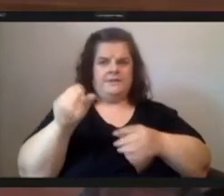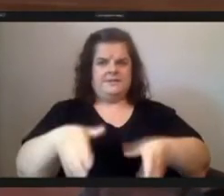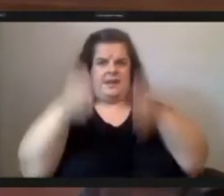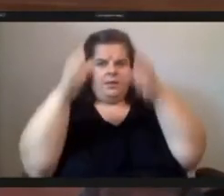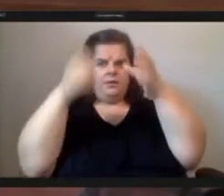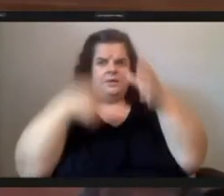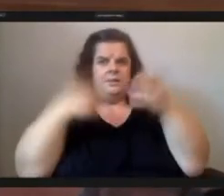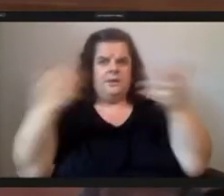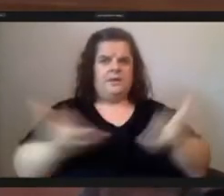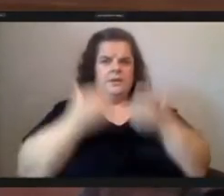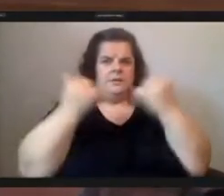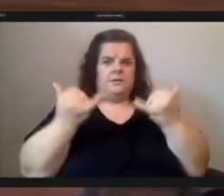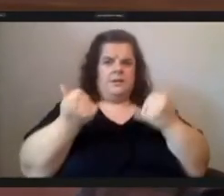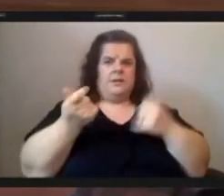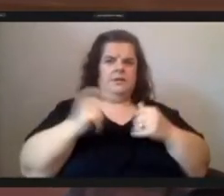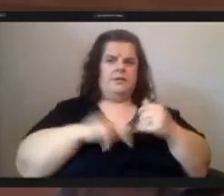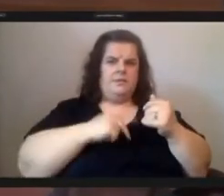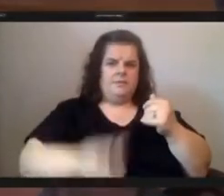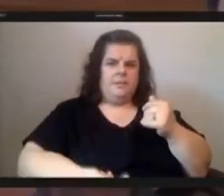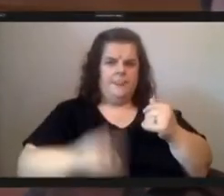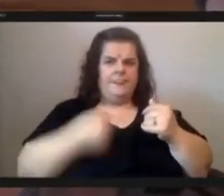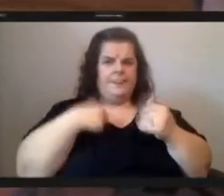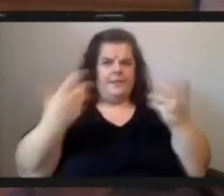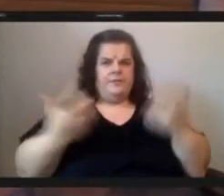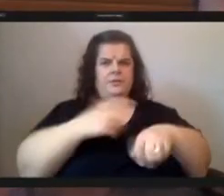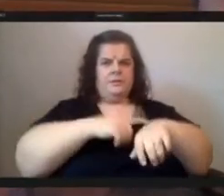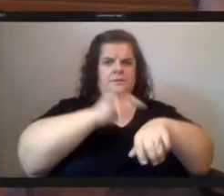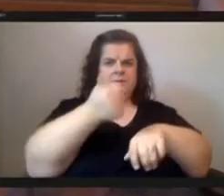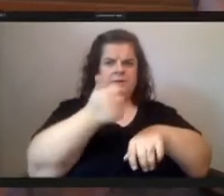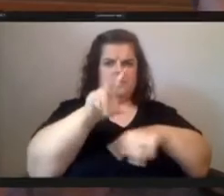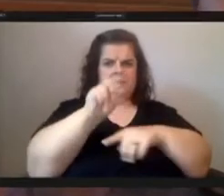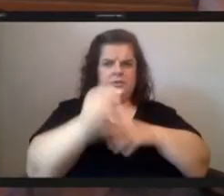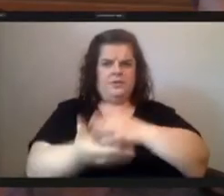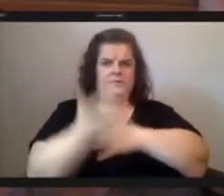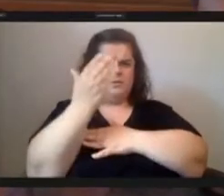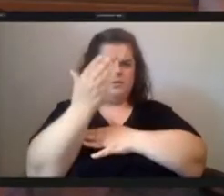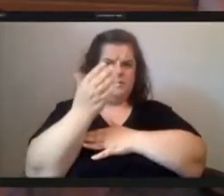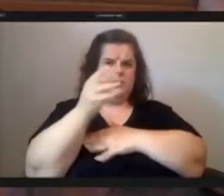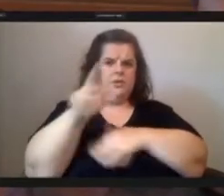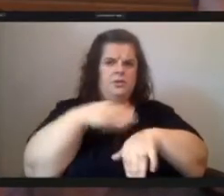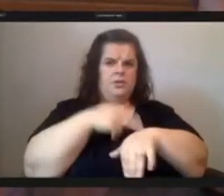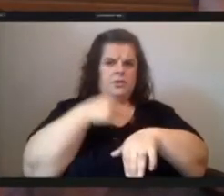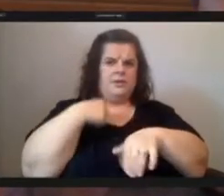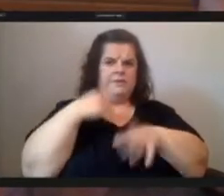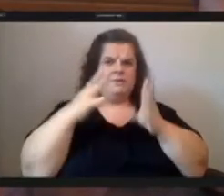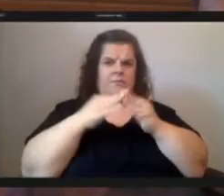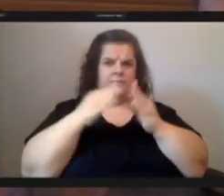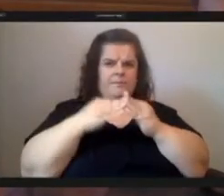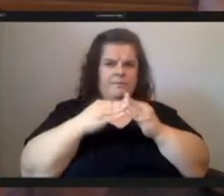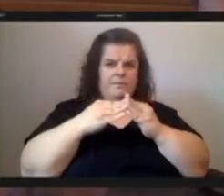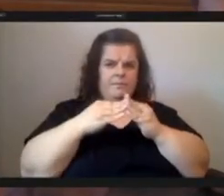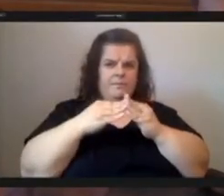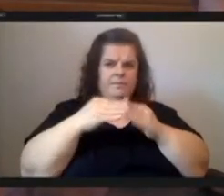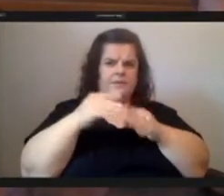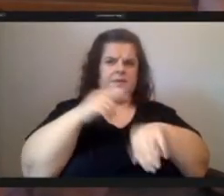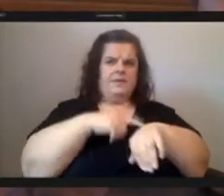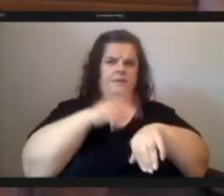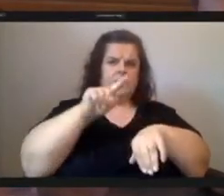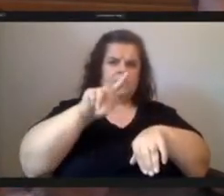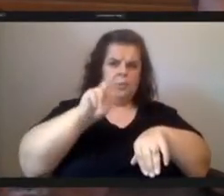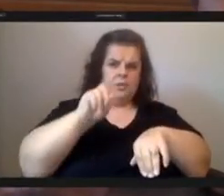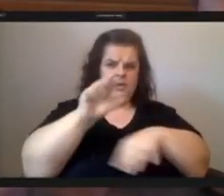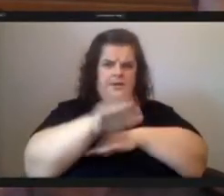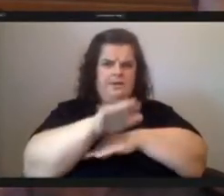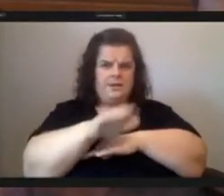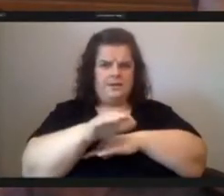kind of upset because i was here at 10 30 in the morning usually we have these meetings at 1 30 in the afternoon